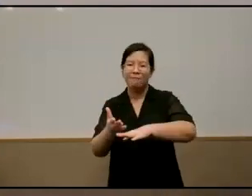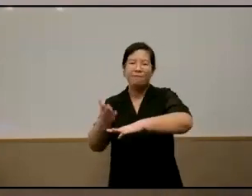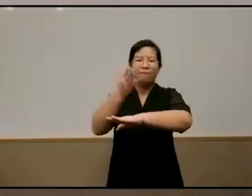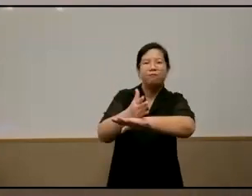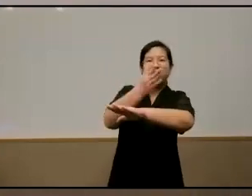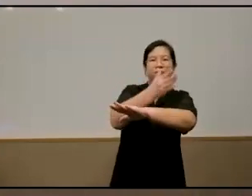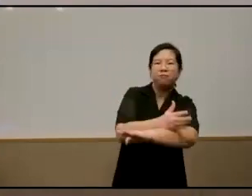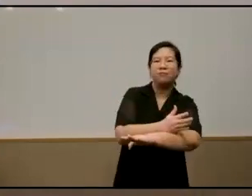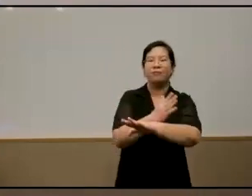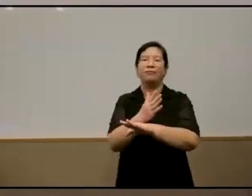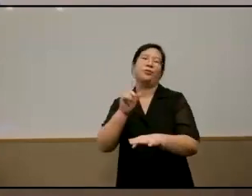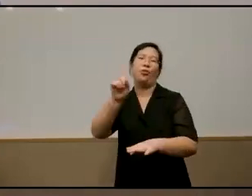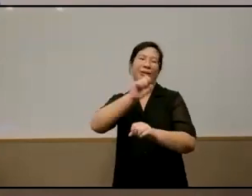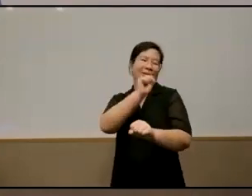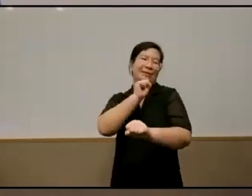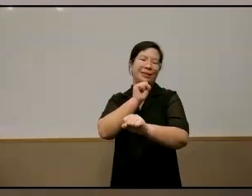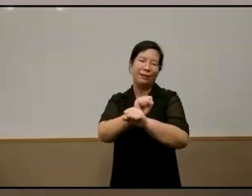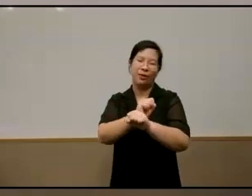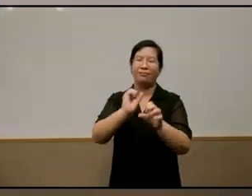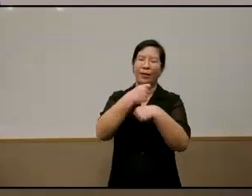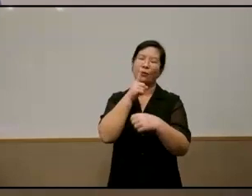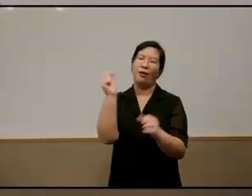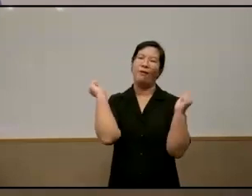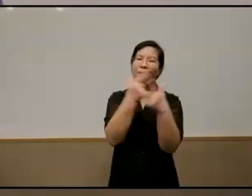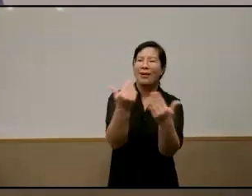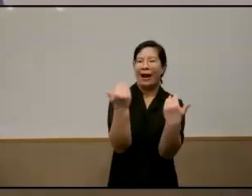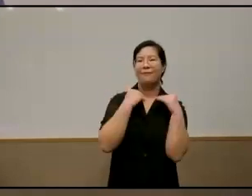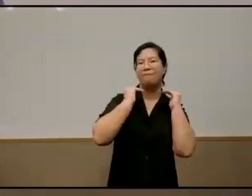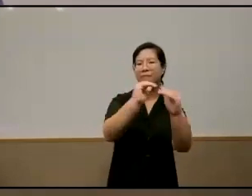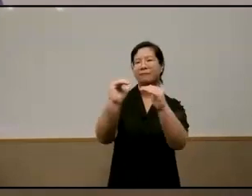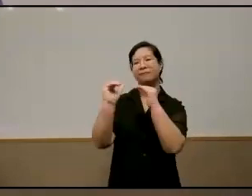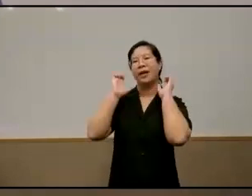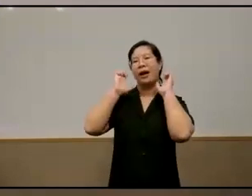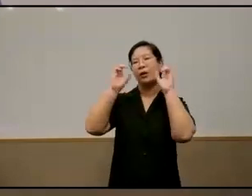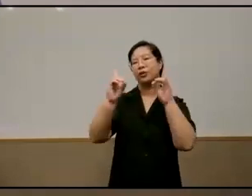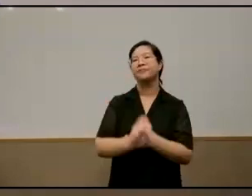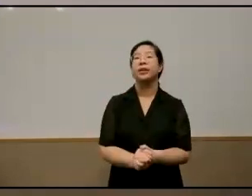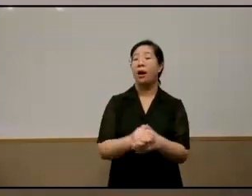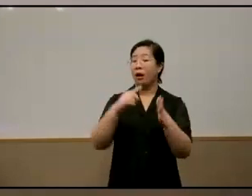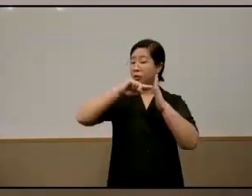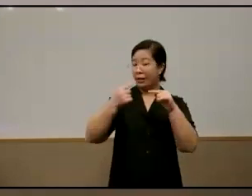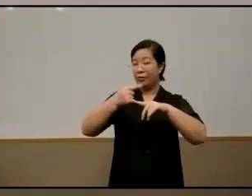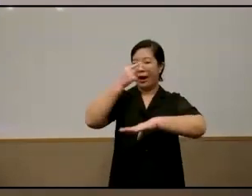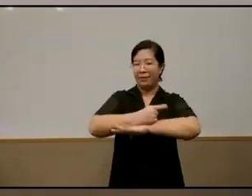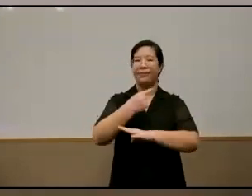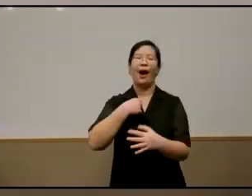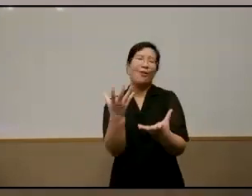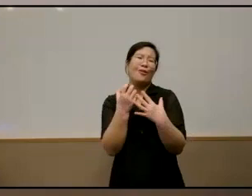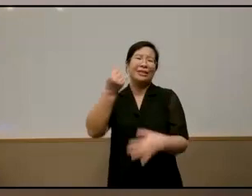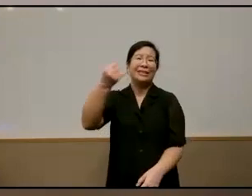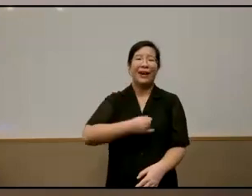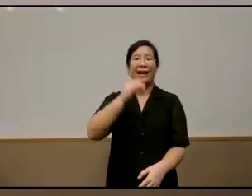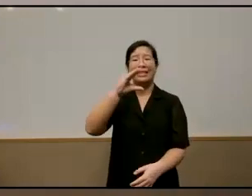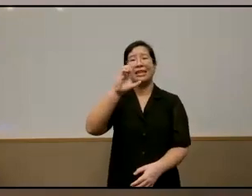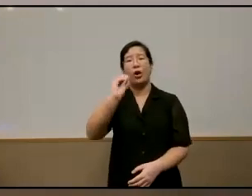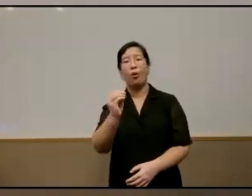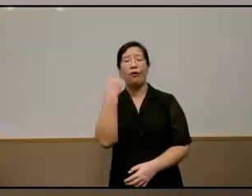ensure equality of opportunity for everyone to start today's session i'd like to invite the ceo